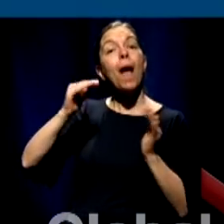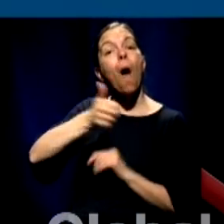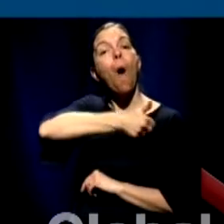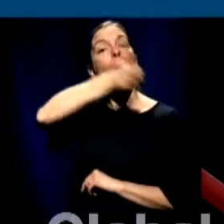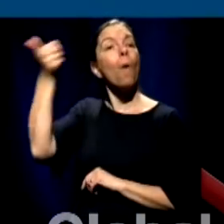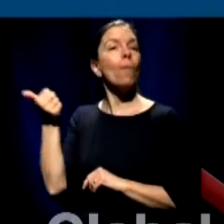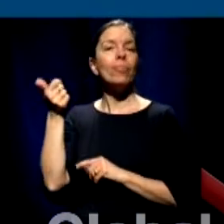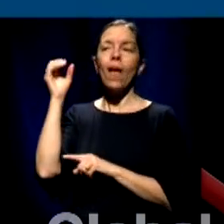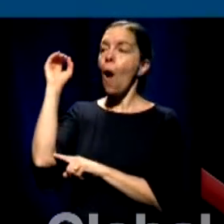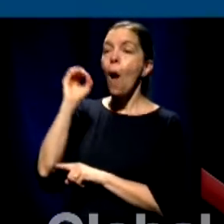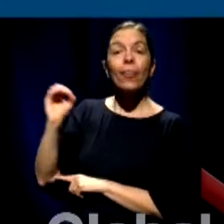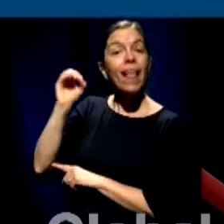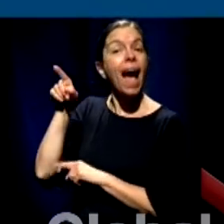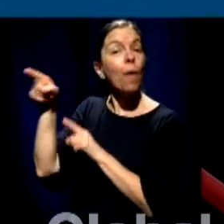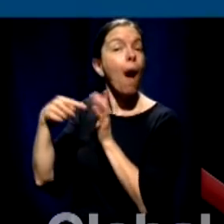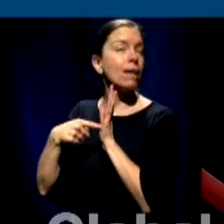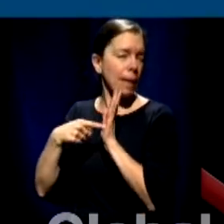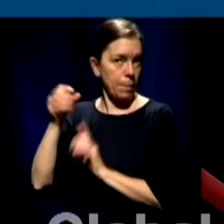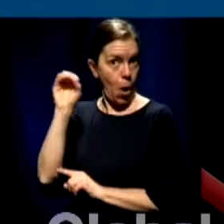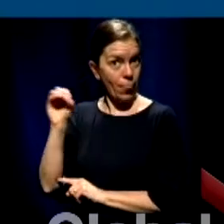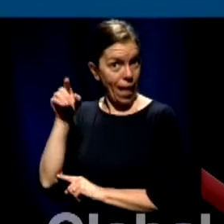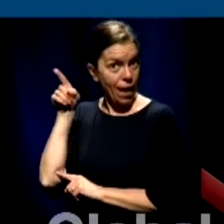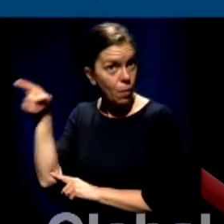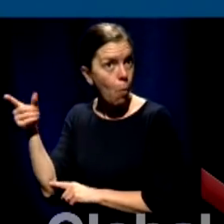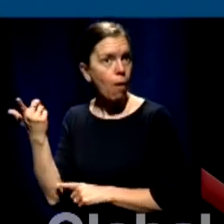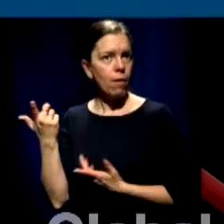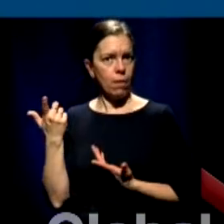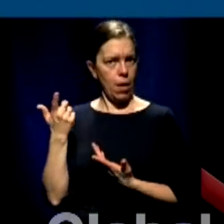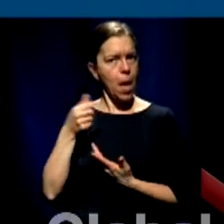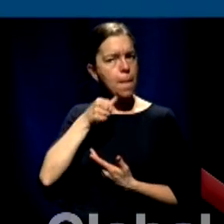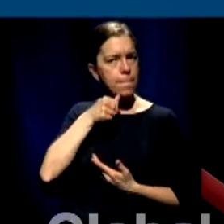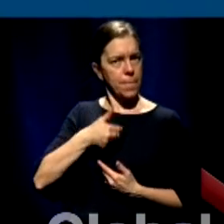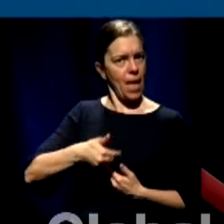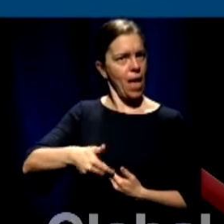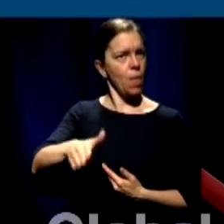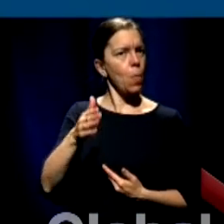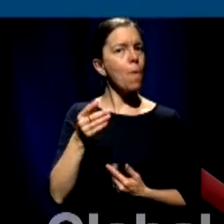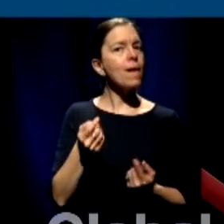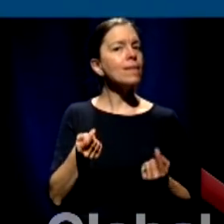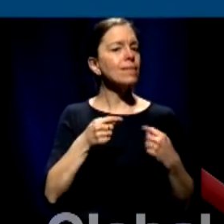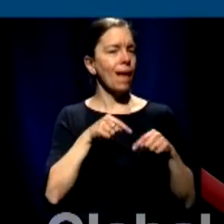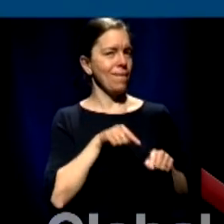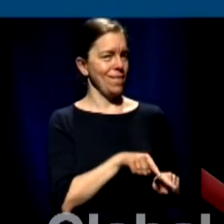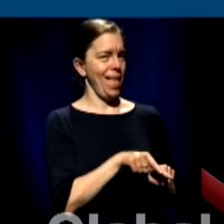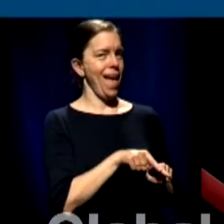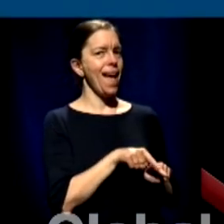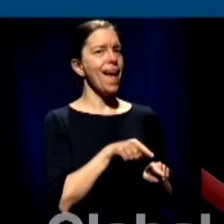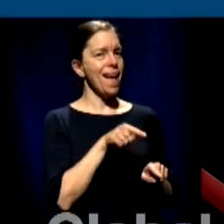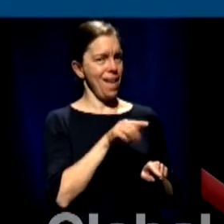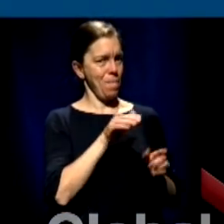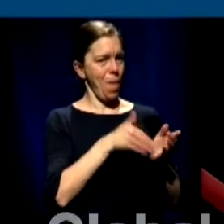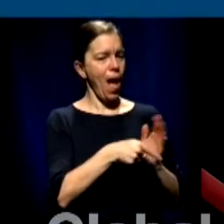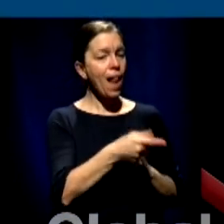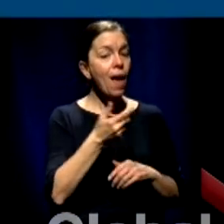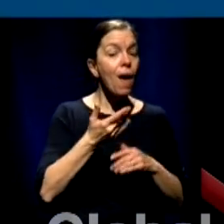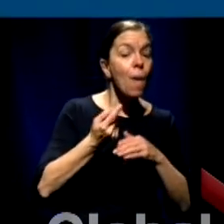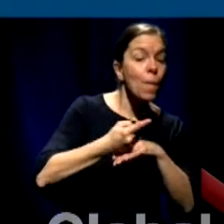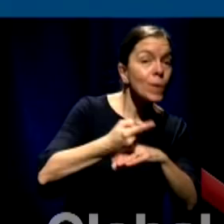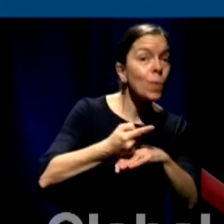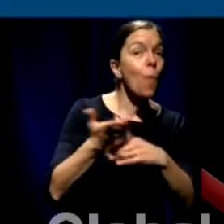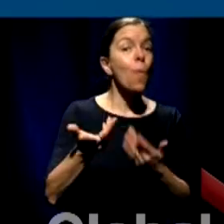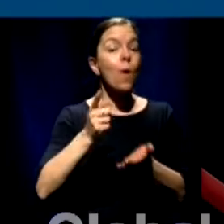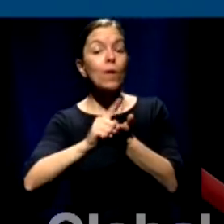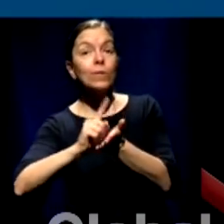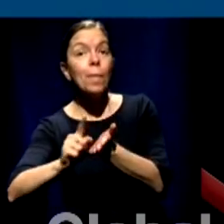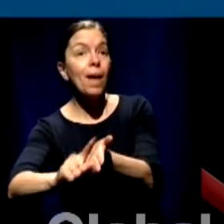looking at what is happening elsewhere particularly in Ontario we're thinking that is probably just a question of days maximum a question